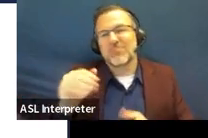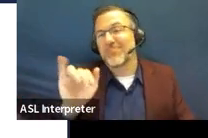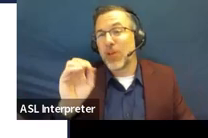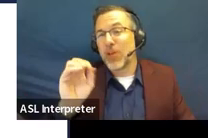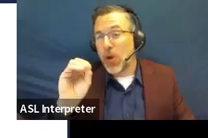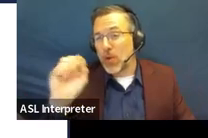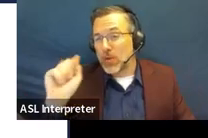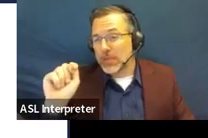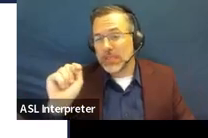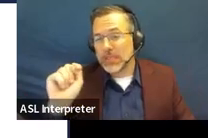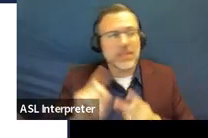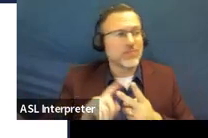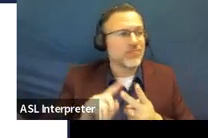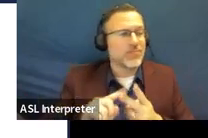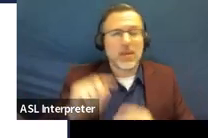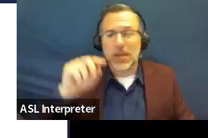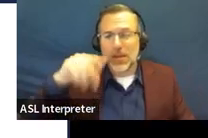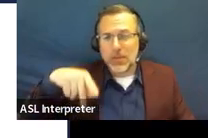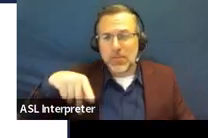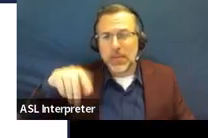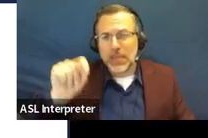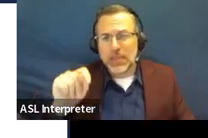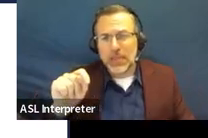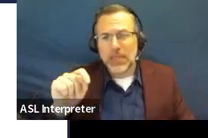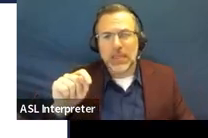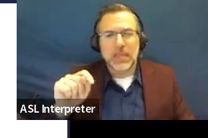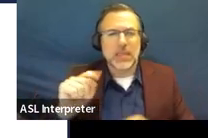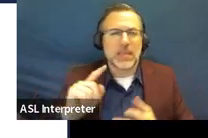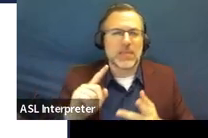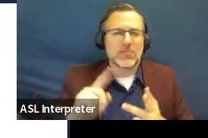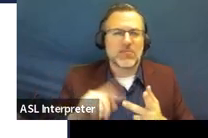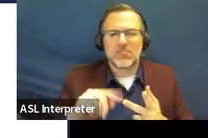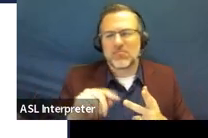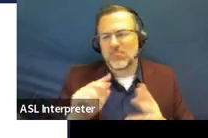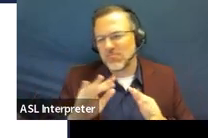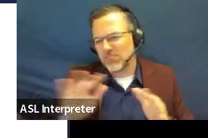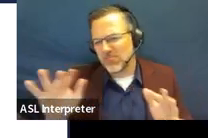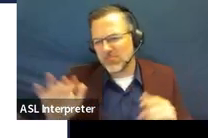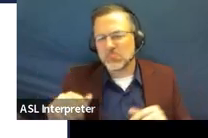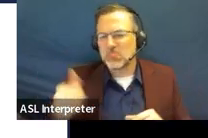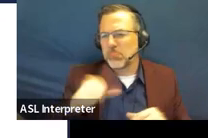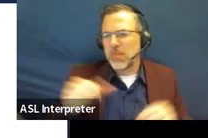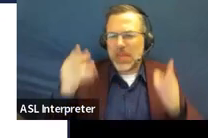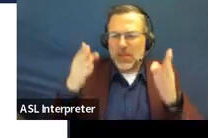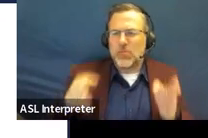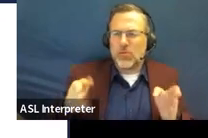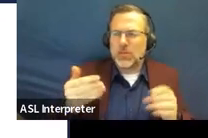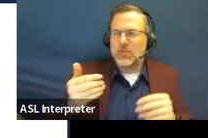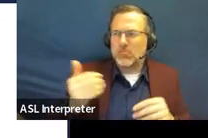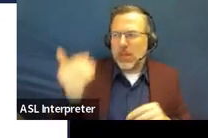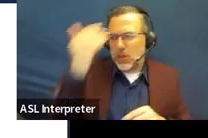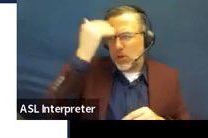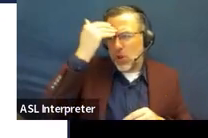PT, your VCPA, or any other person that has that expertise of the student.